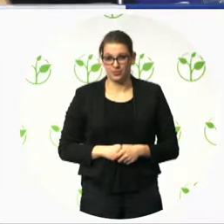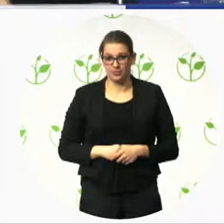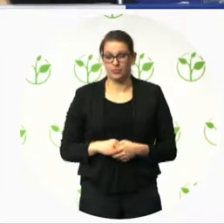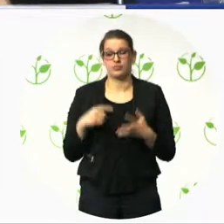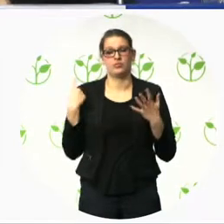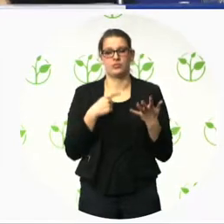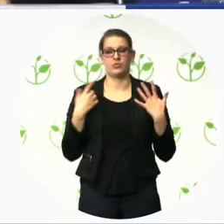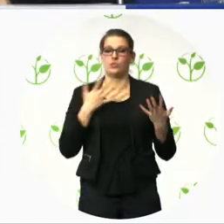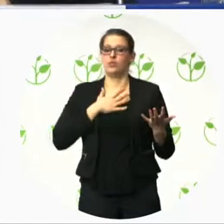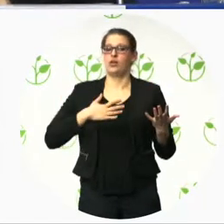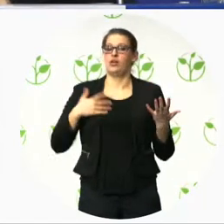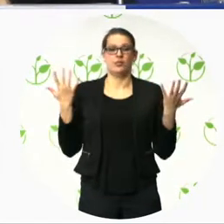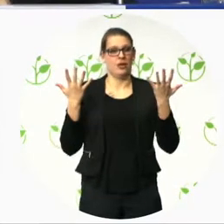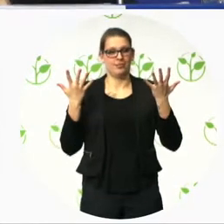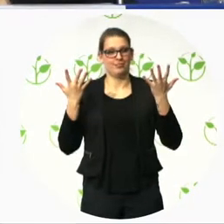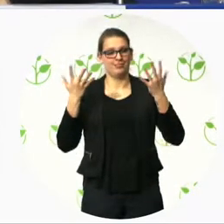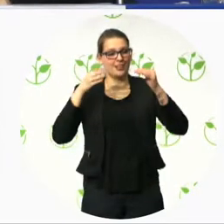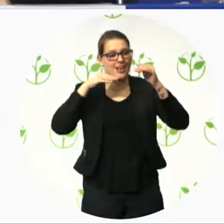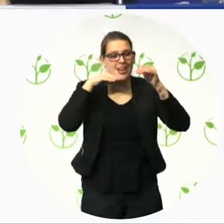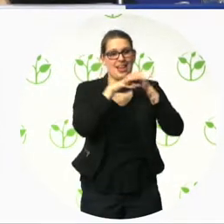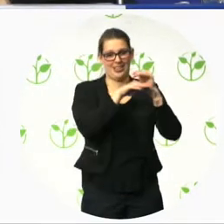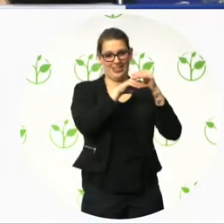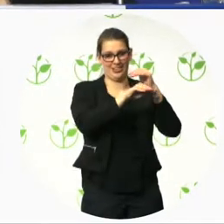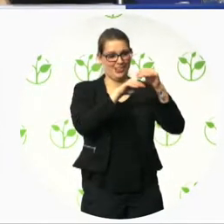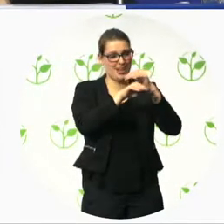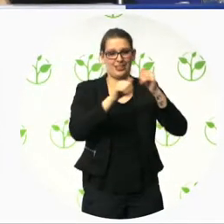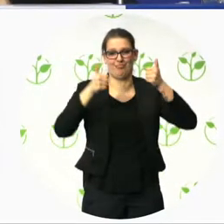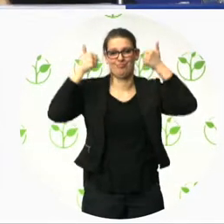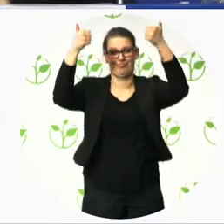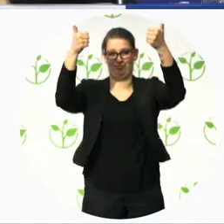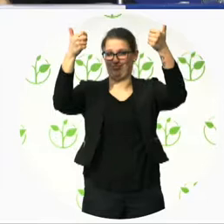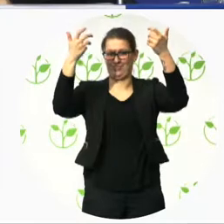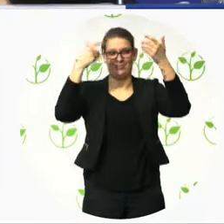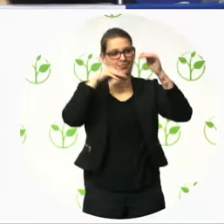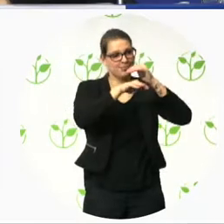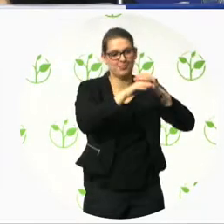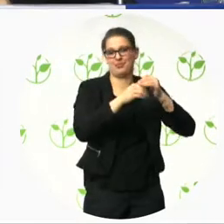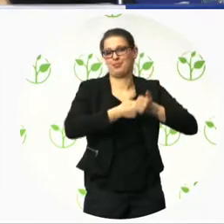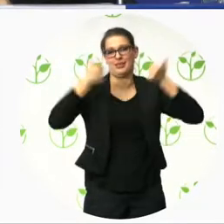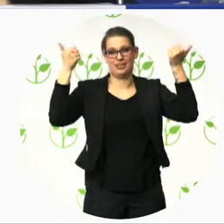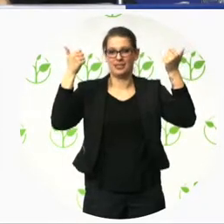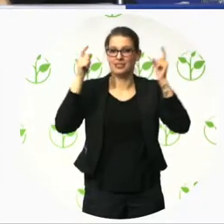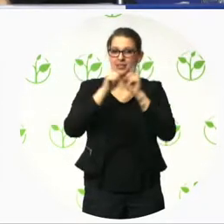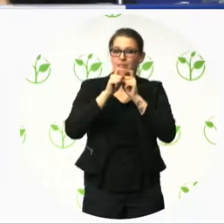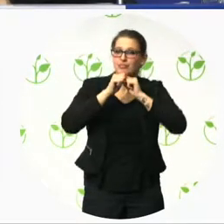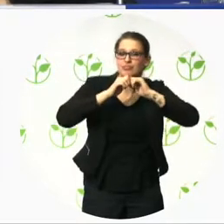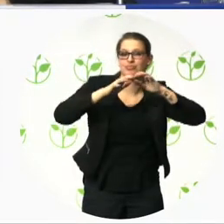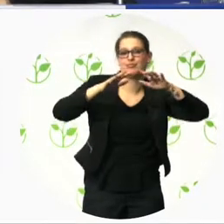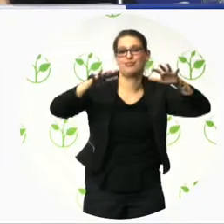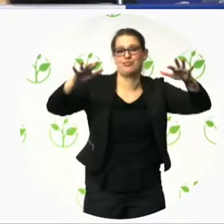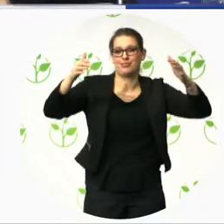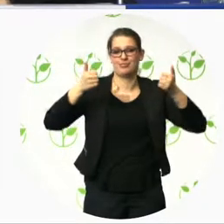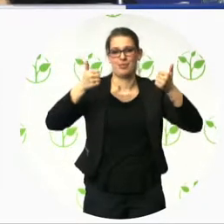Periodical monitoring of the compliance done by member states will provide data on the common accessibility barriers and